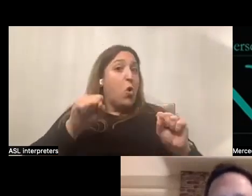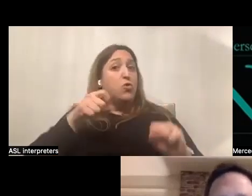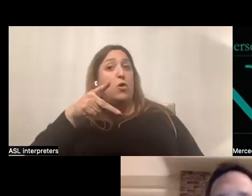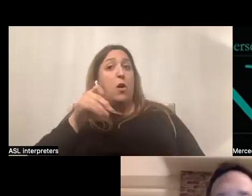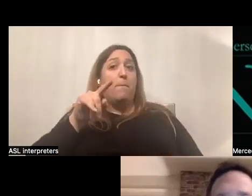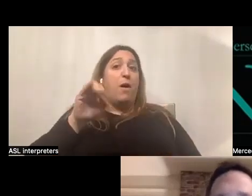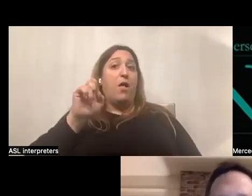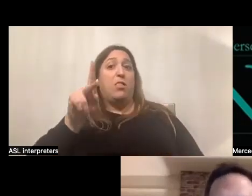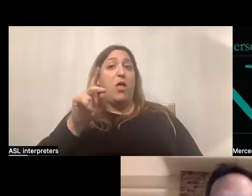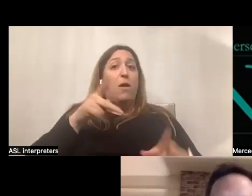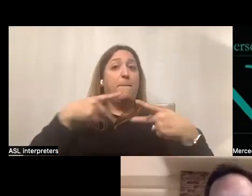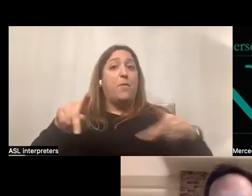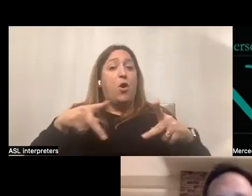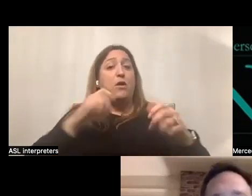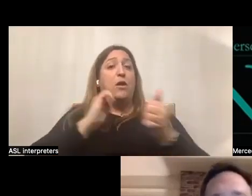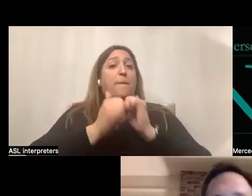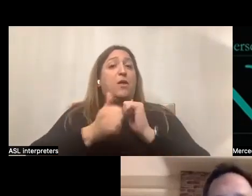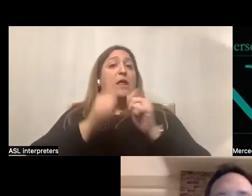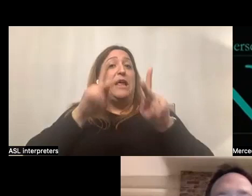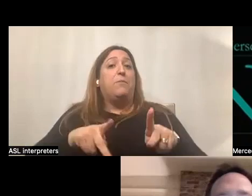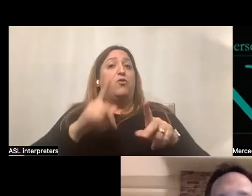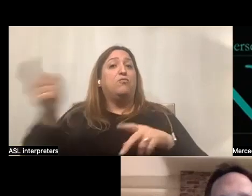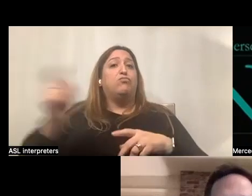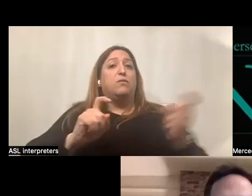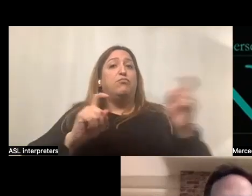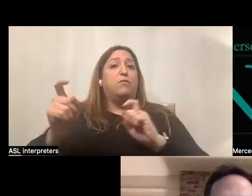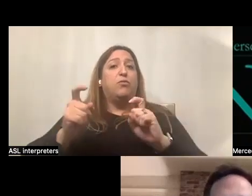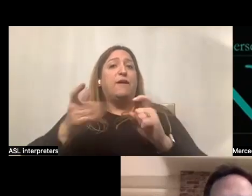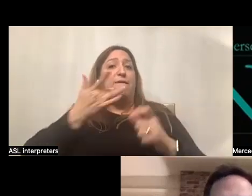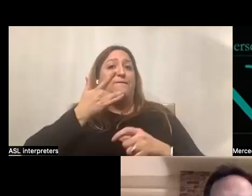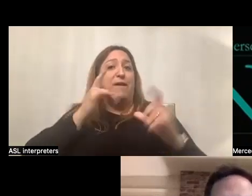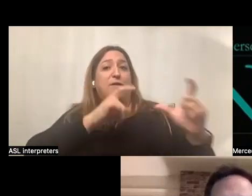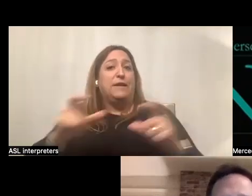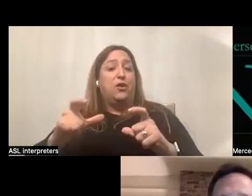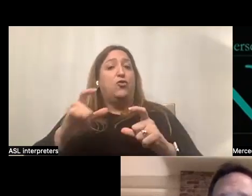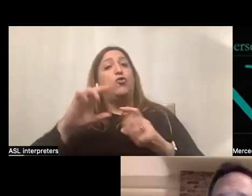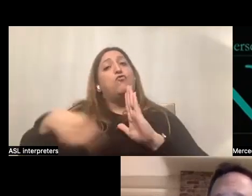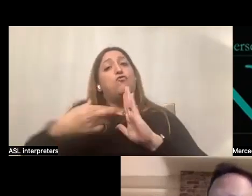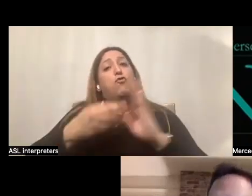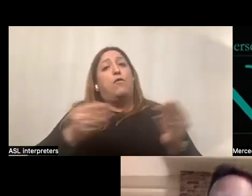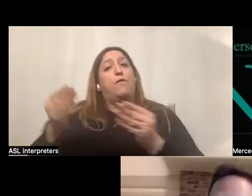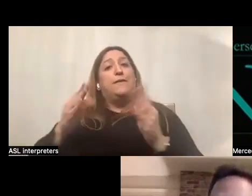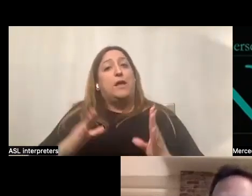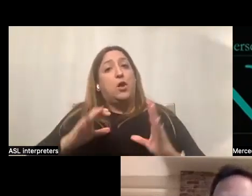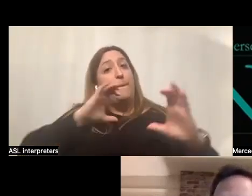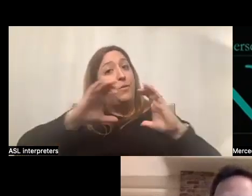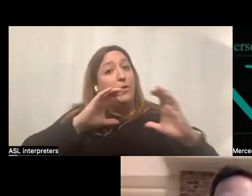competition where each person would bring their favorite dish. The role of the facilitator also communicated to everyone that the potluck party was not a charity